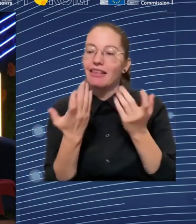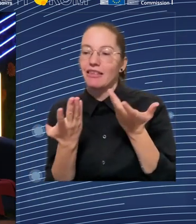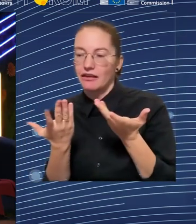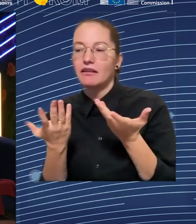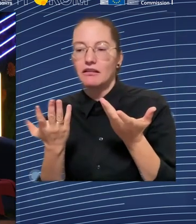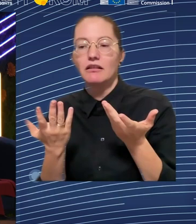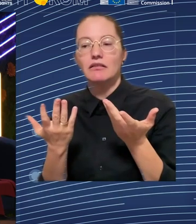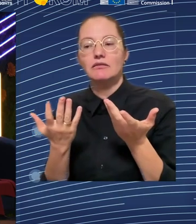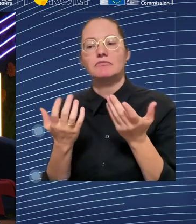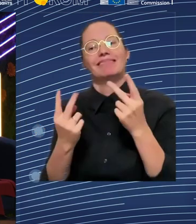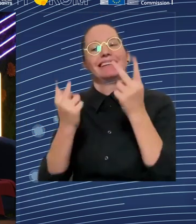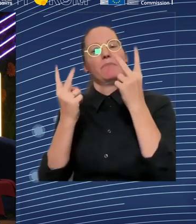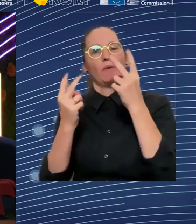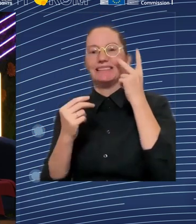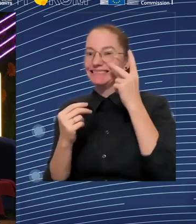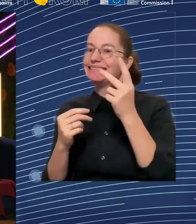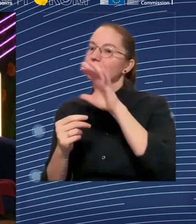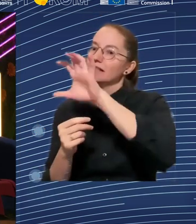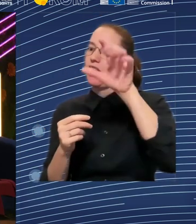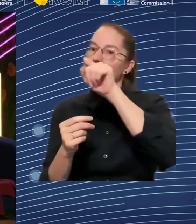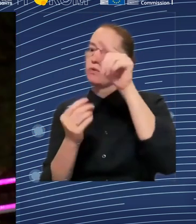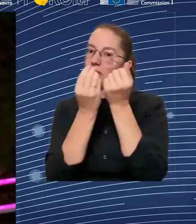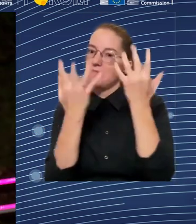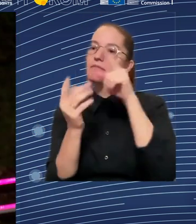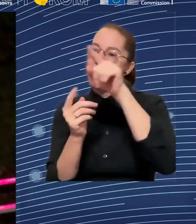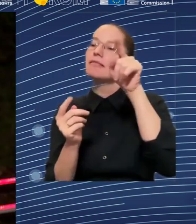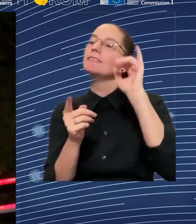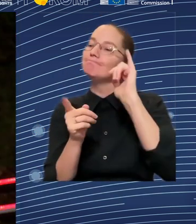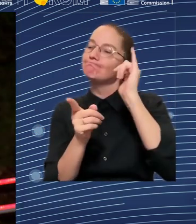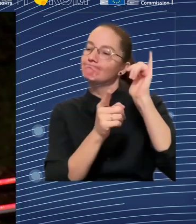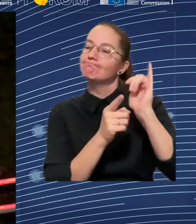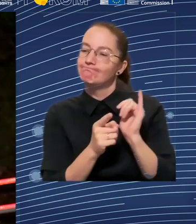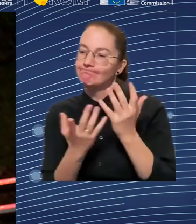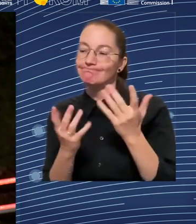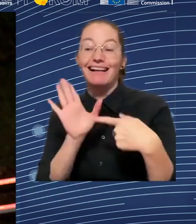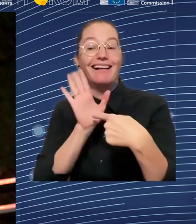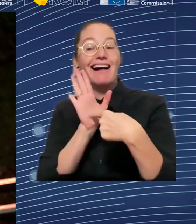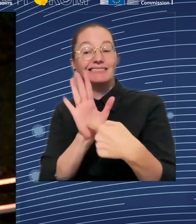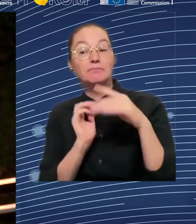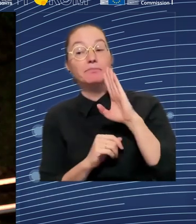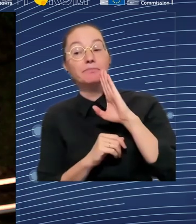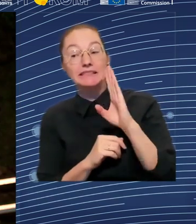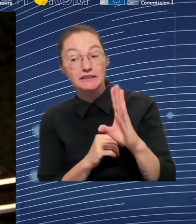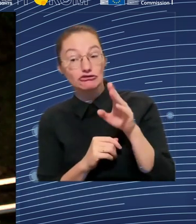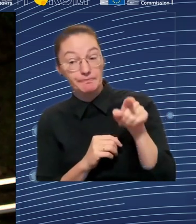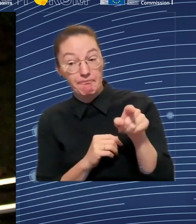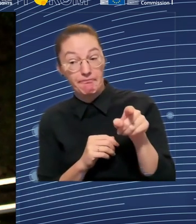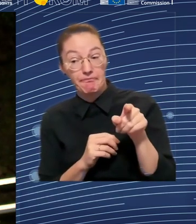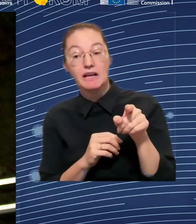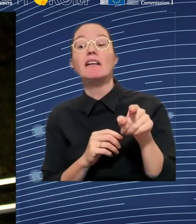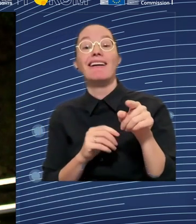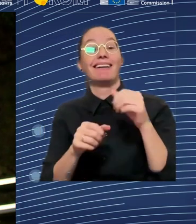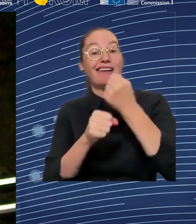that it's not just about the training courses. We have to make sure that they are adapted to actual labour market skill needs, but it's